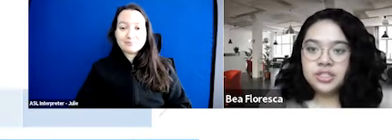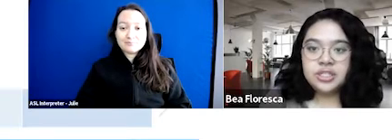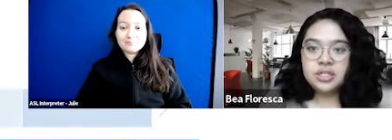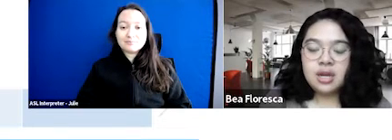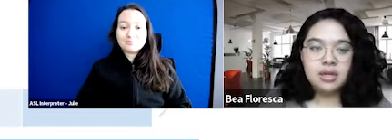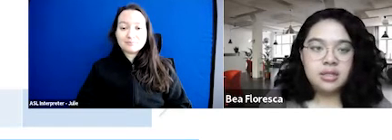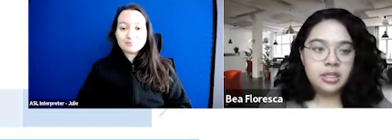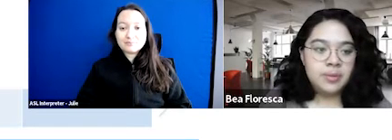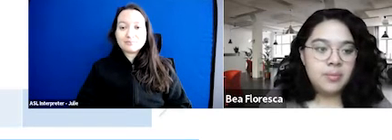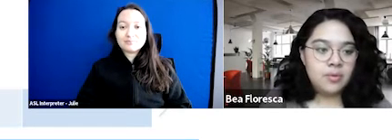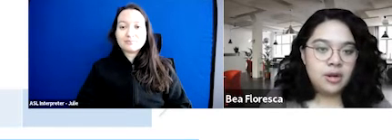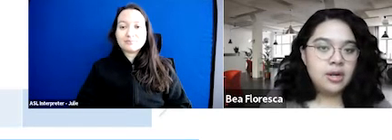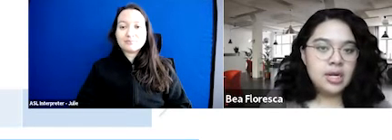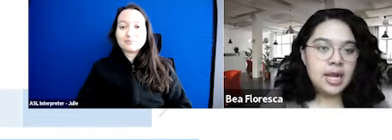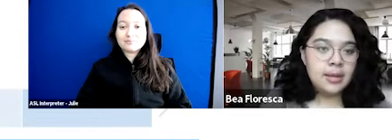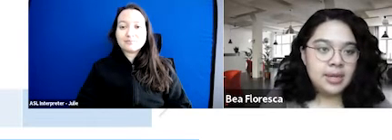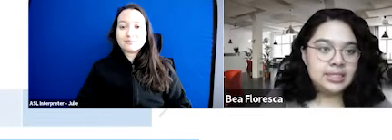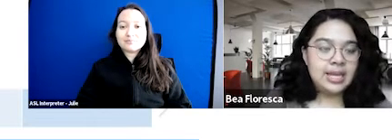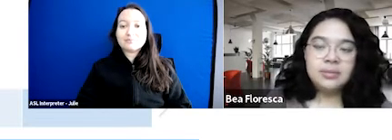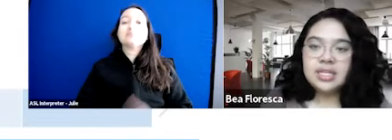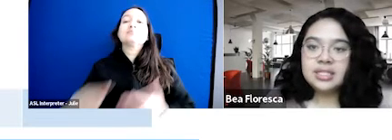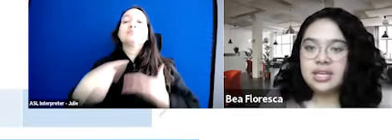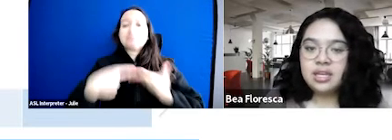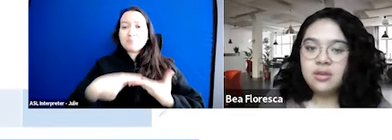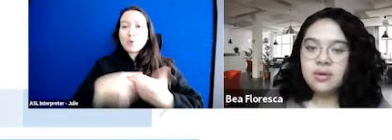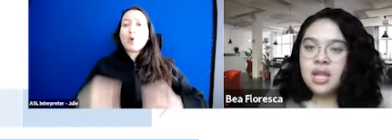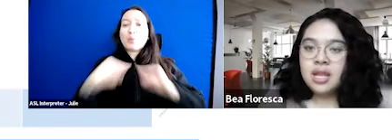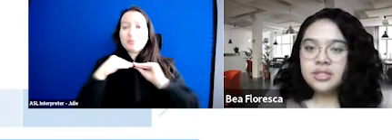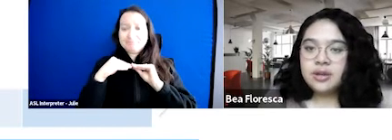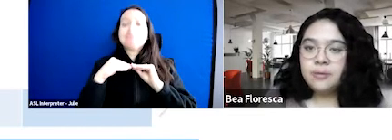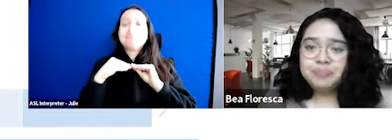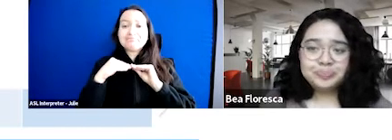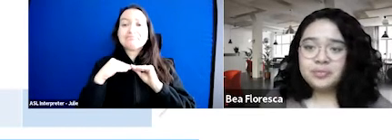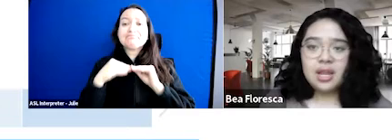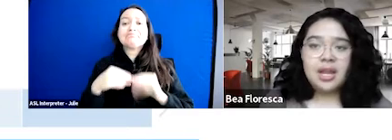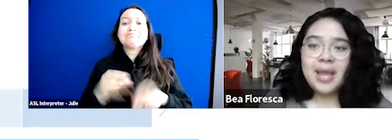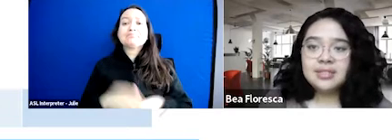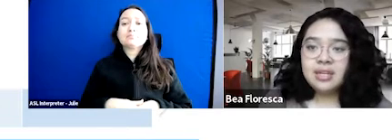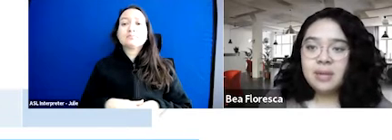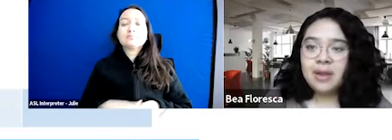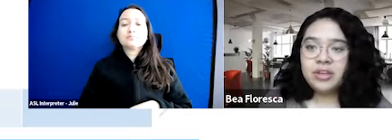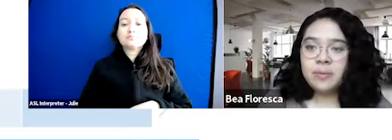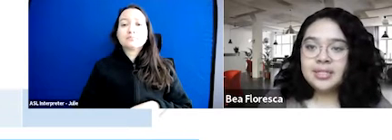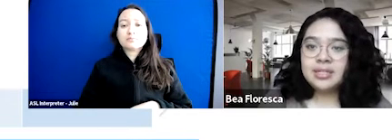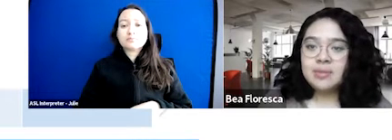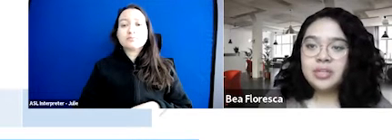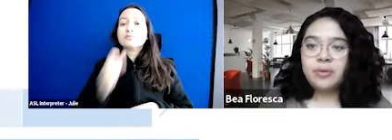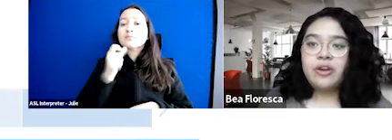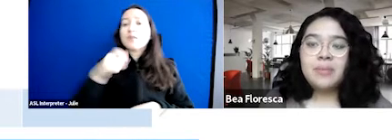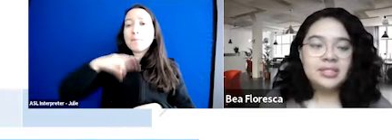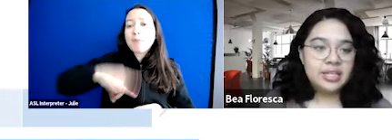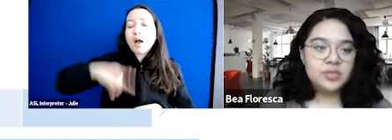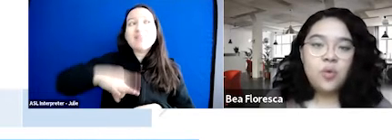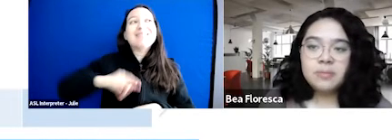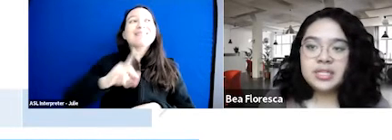So just to talk a little bit more. Next slide, please. Thank you. So as the nonprofit capacity building